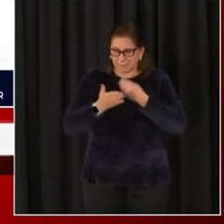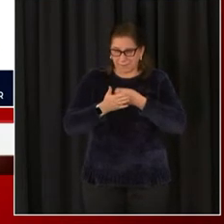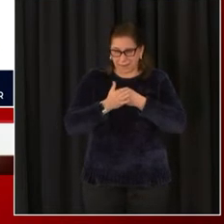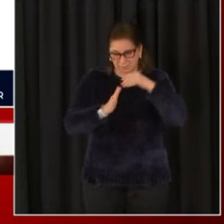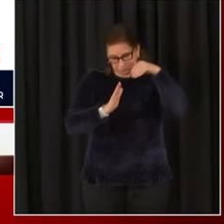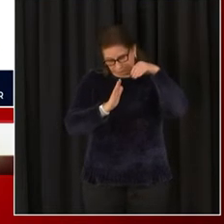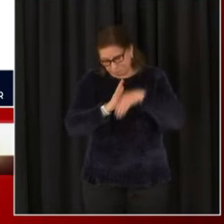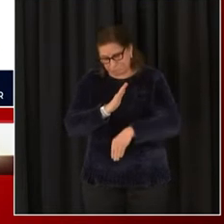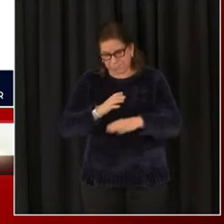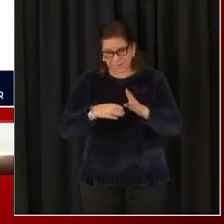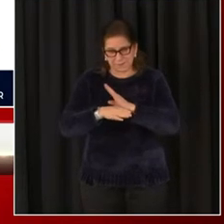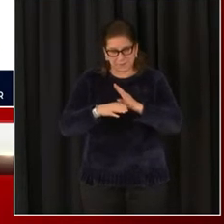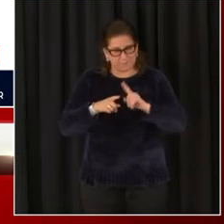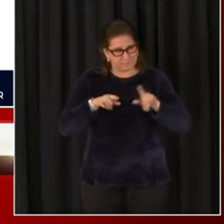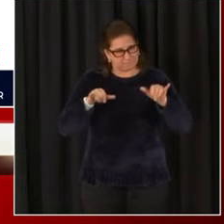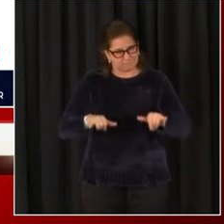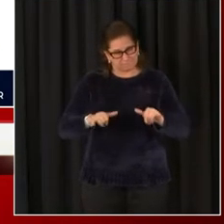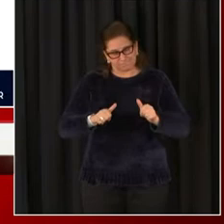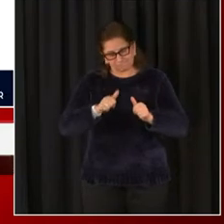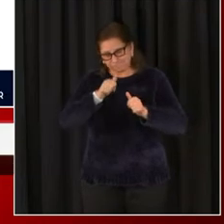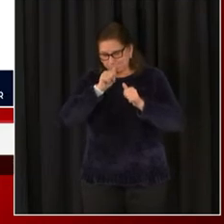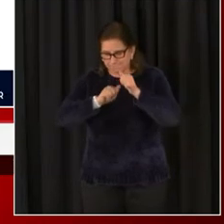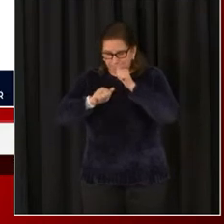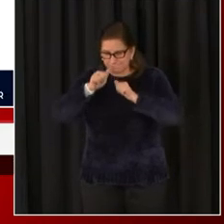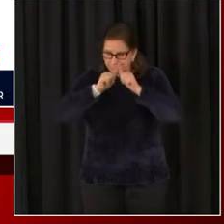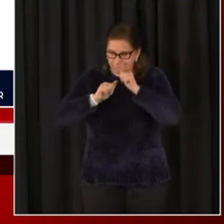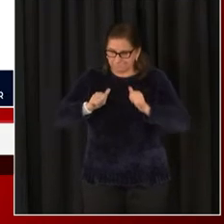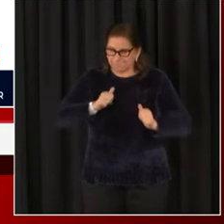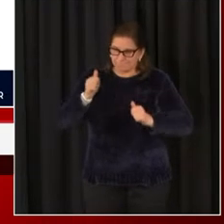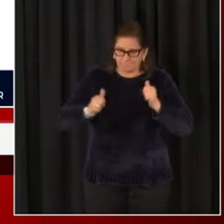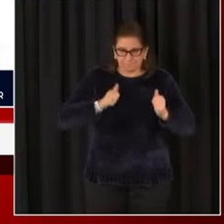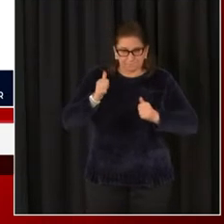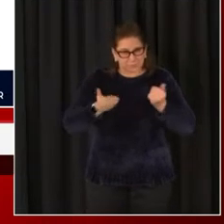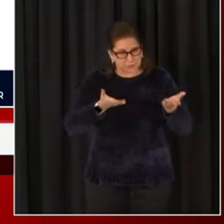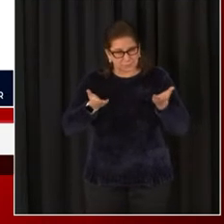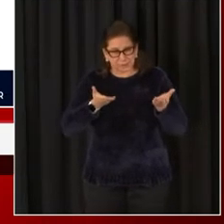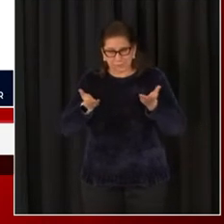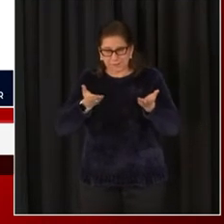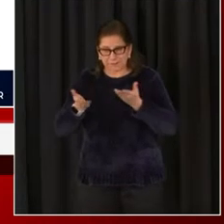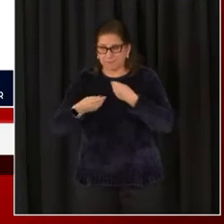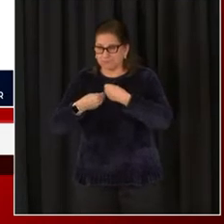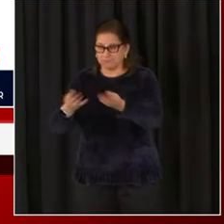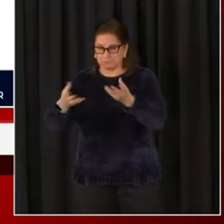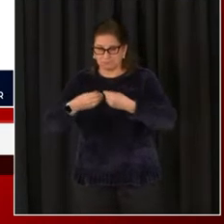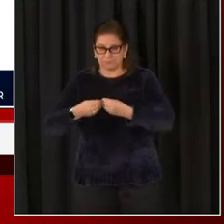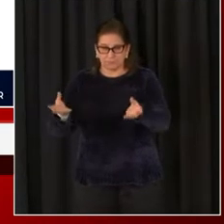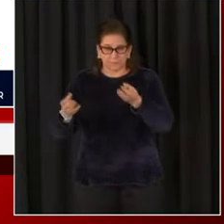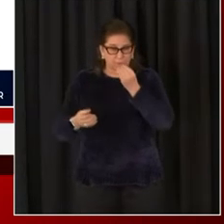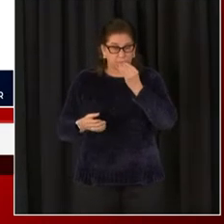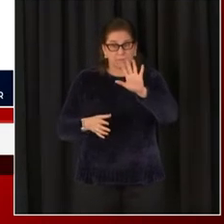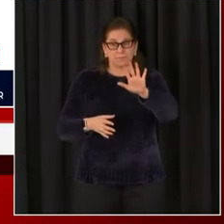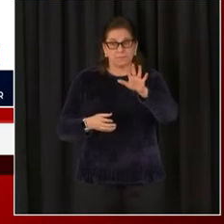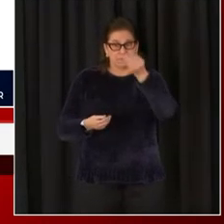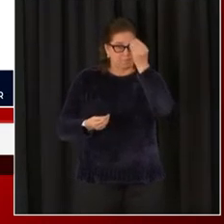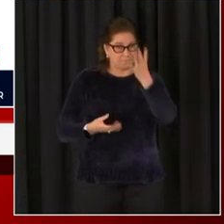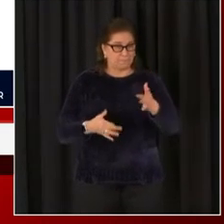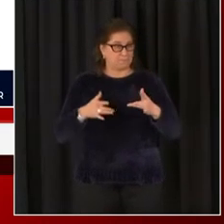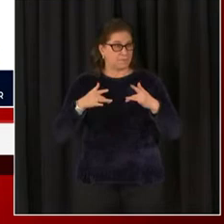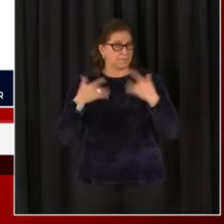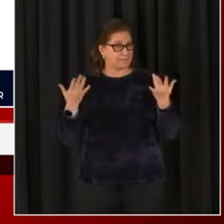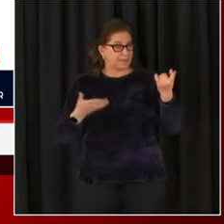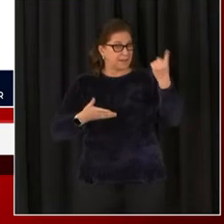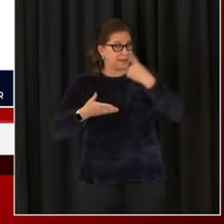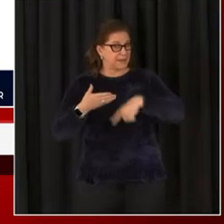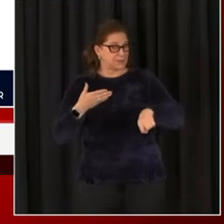an already tough year. We also have Restaurant Week coming up next week, and many restaurants have deals,